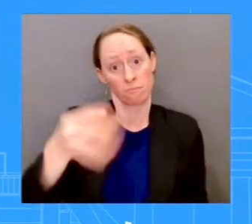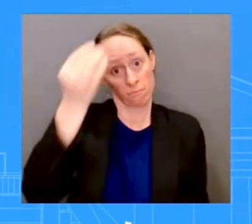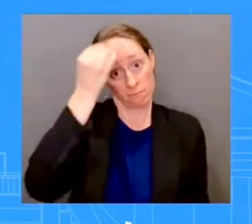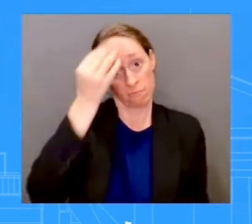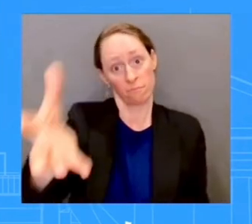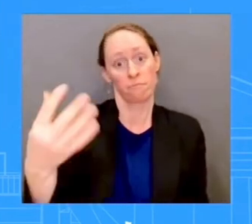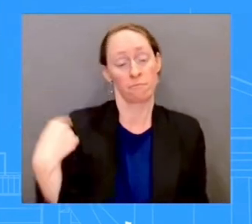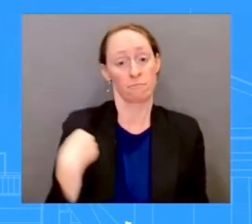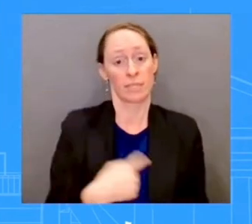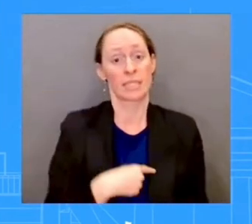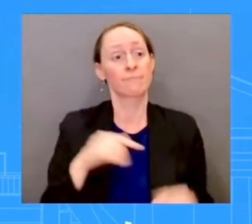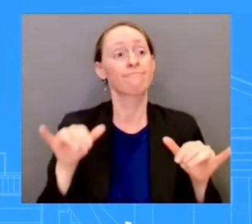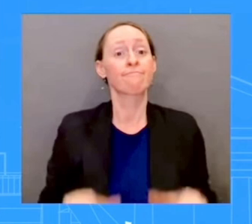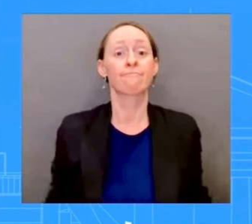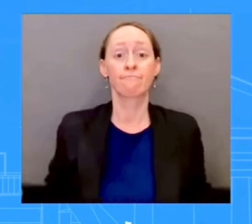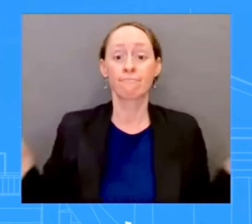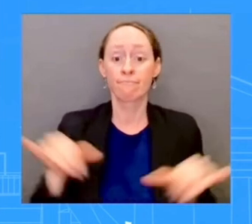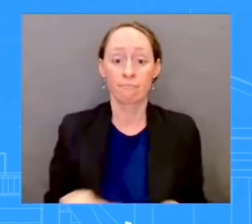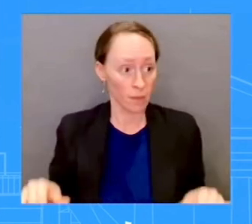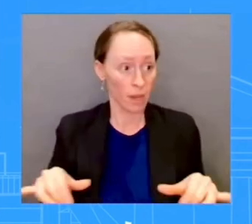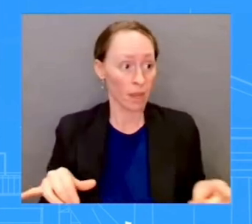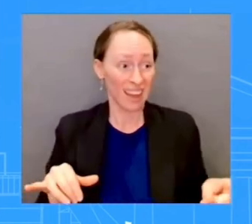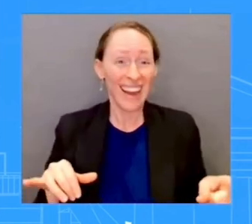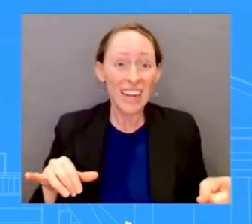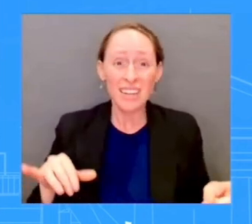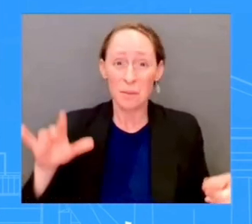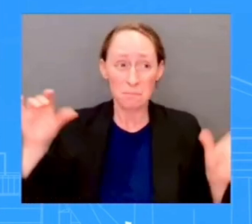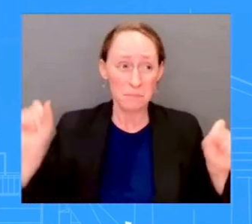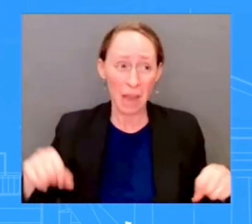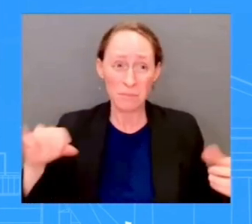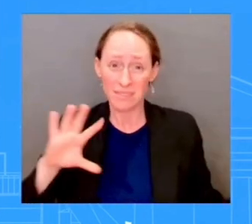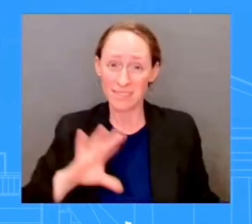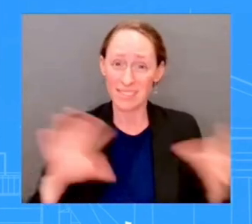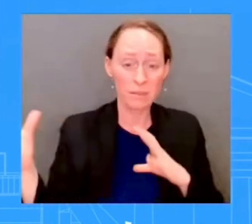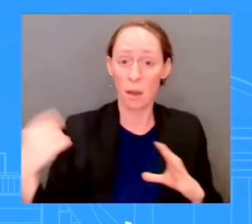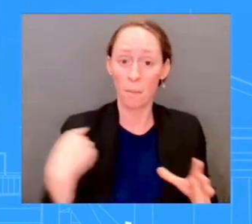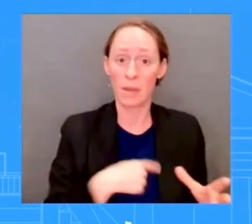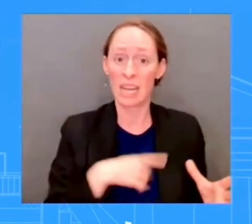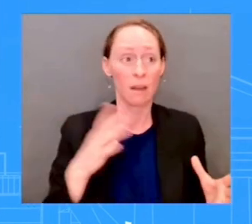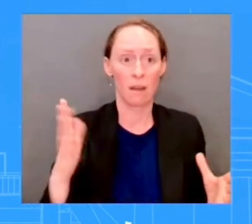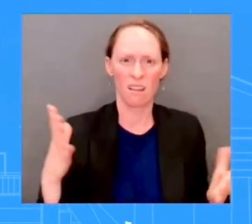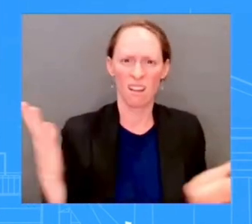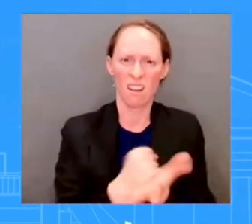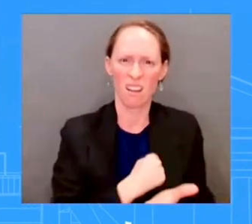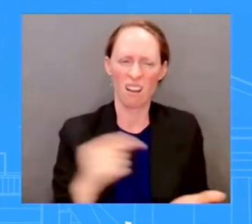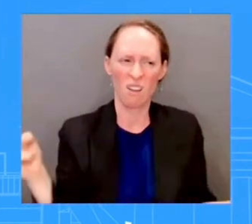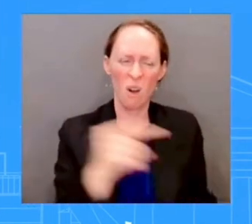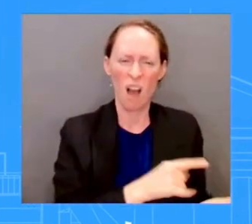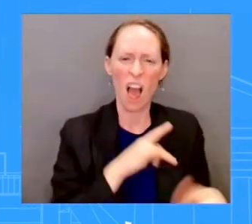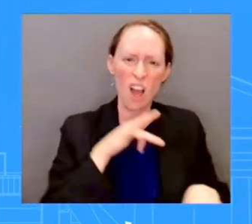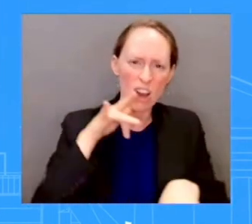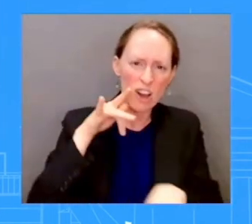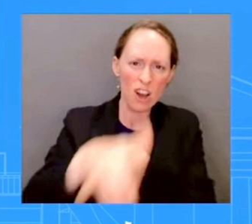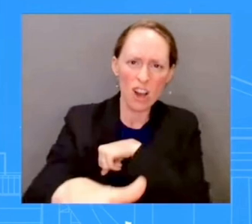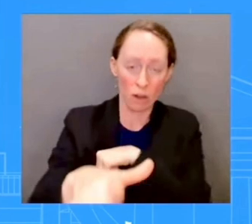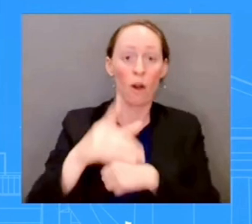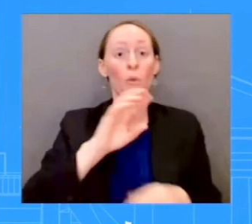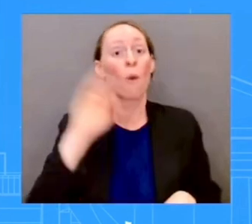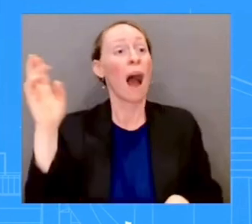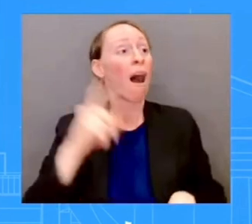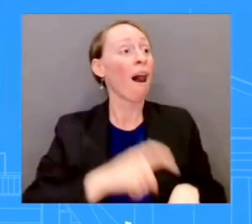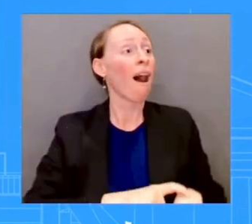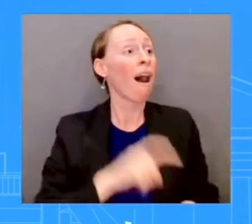it takes in a disaster rather than wait until it happens and then be late to need. The U.S. Army Corps of Engineers was pre